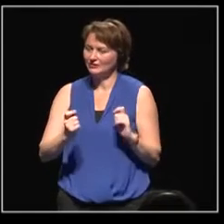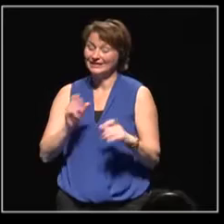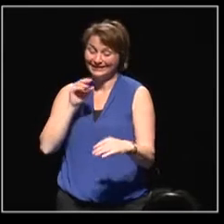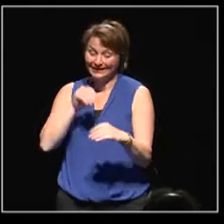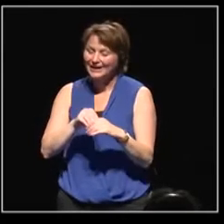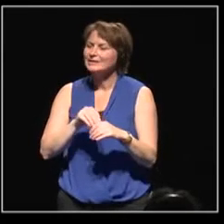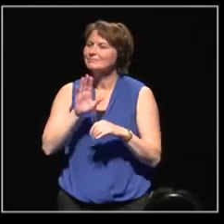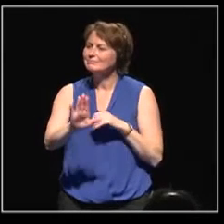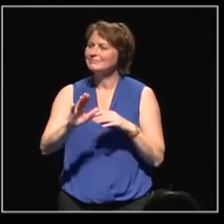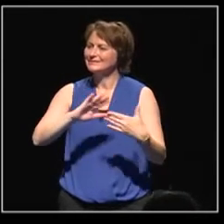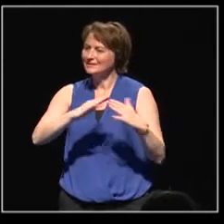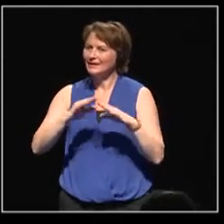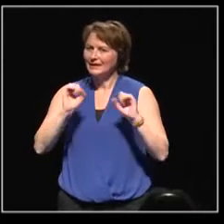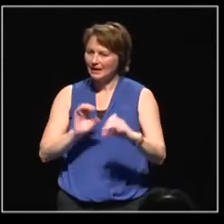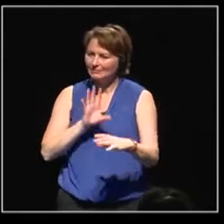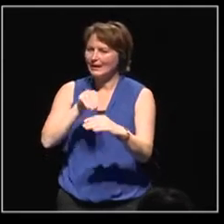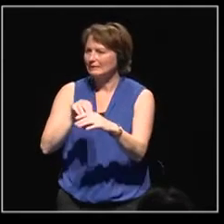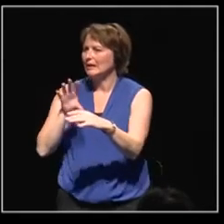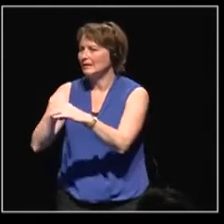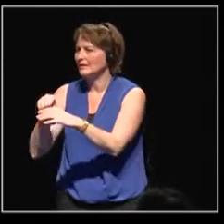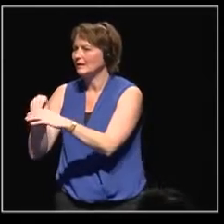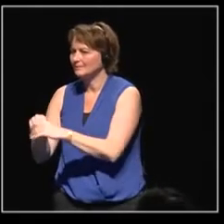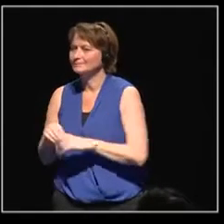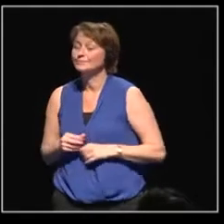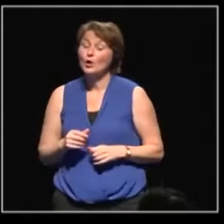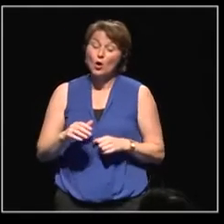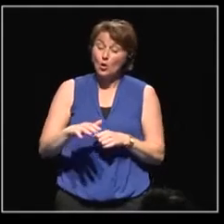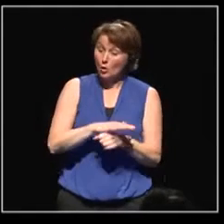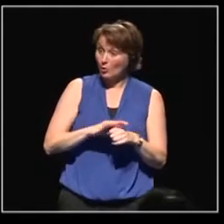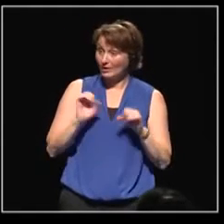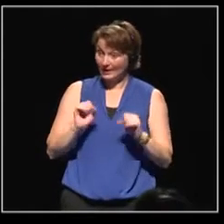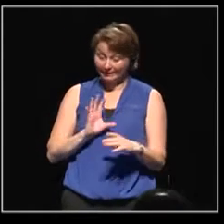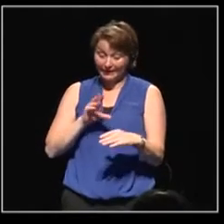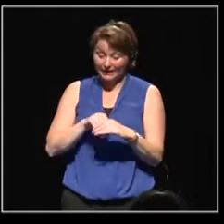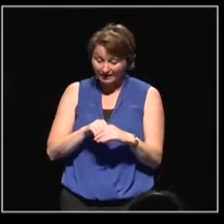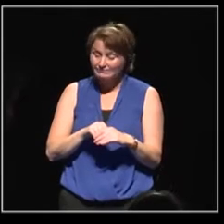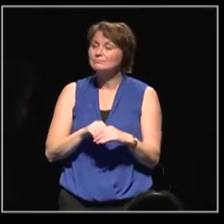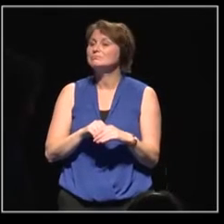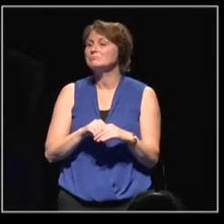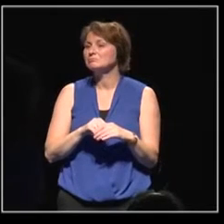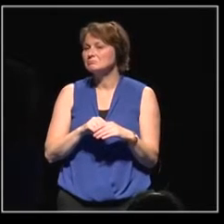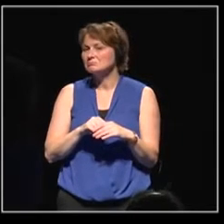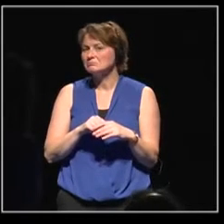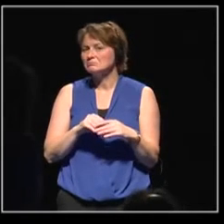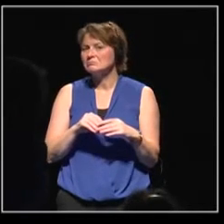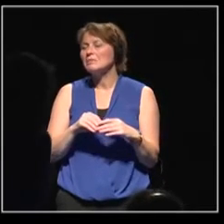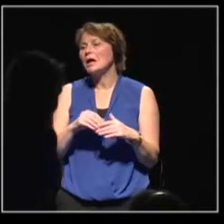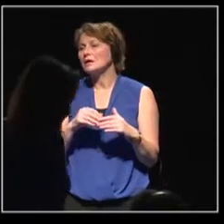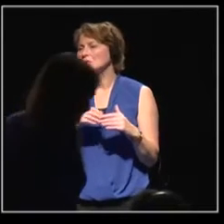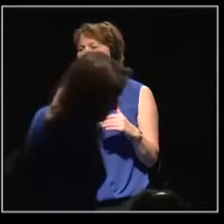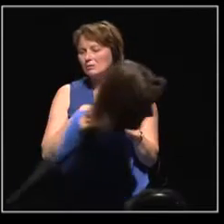the life of their city at local level throughout the entire